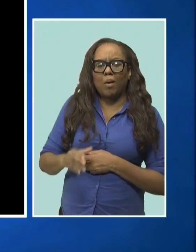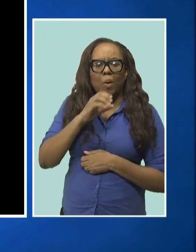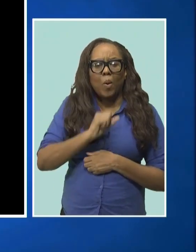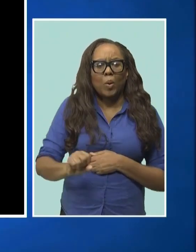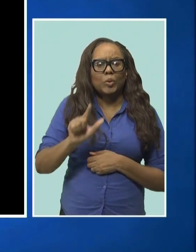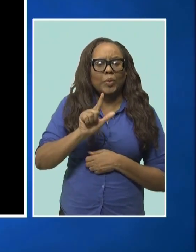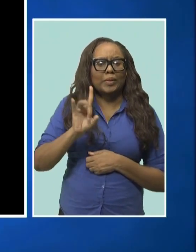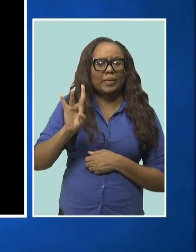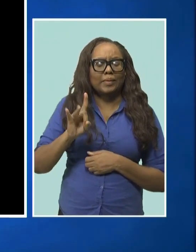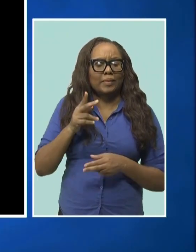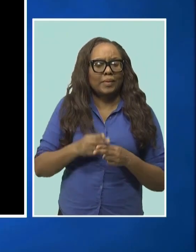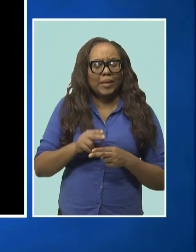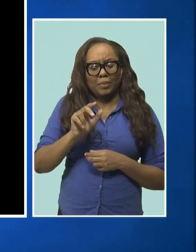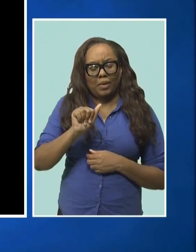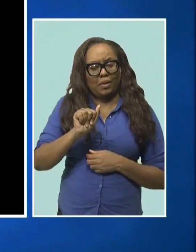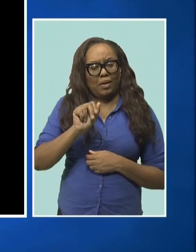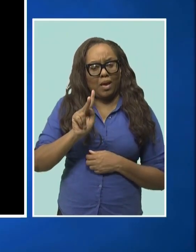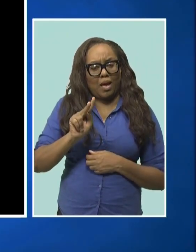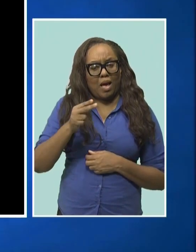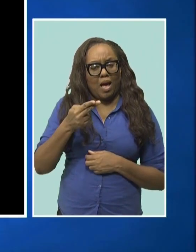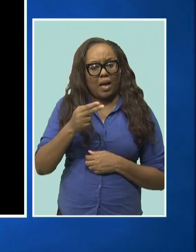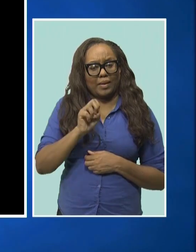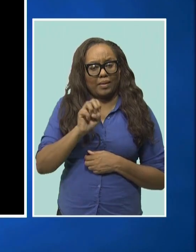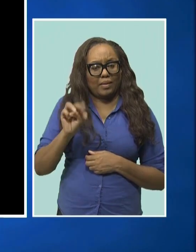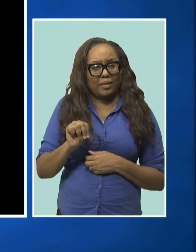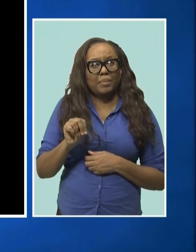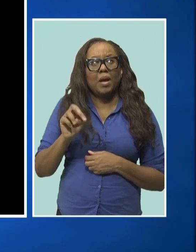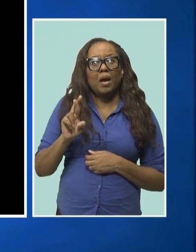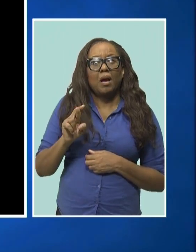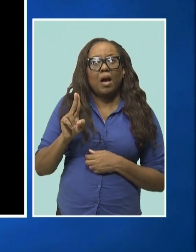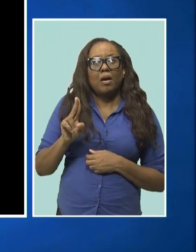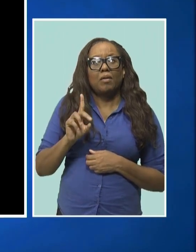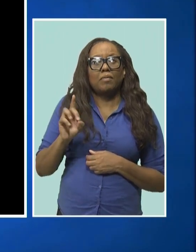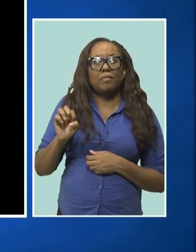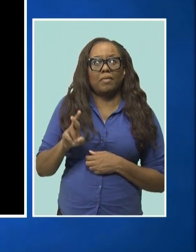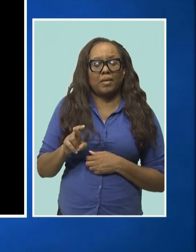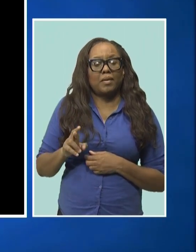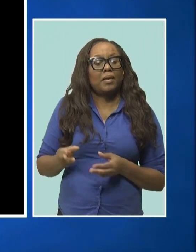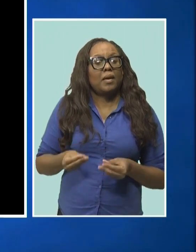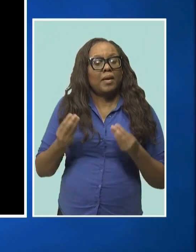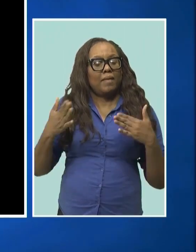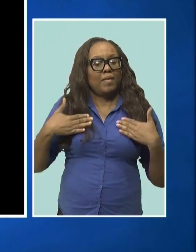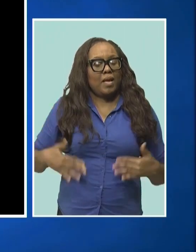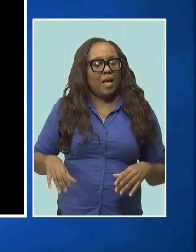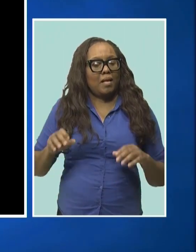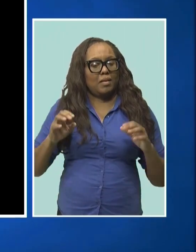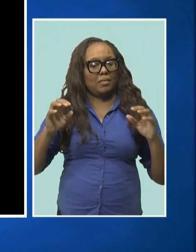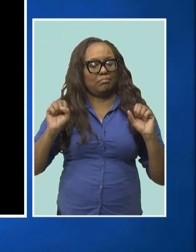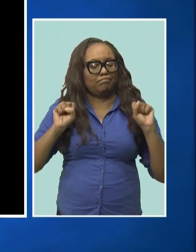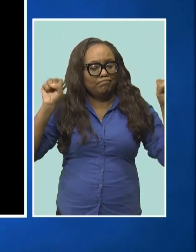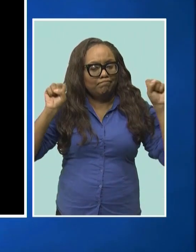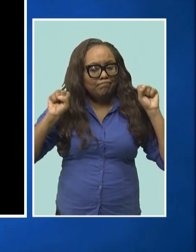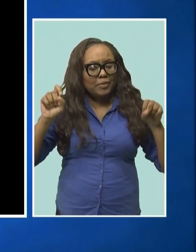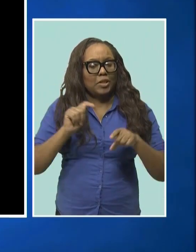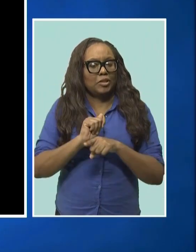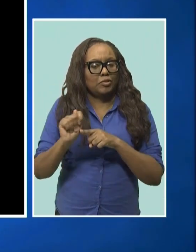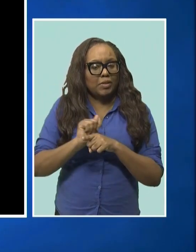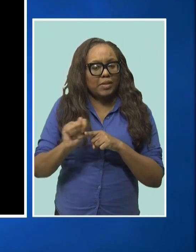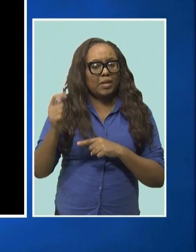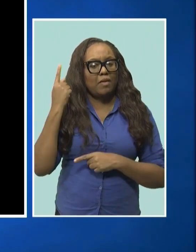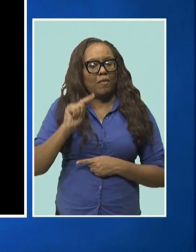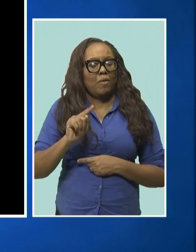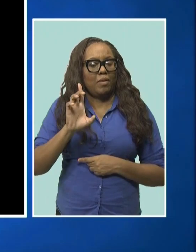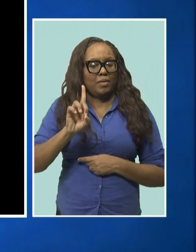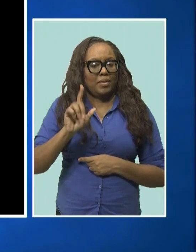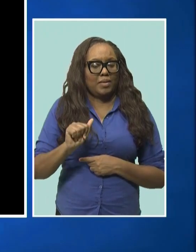Akeem Rudder is the owner of the academy, which specializes in providing physical education training to people with disabilities. This year's